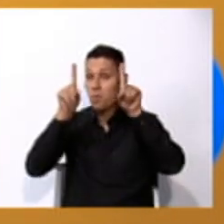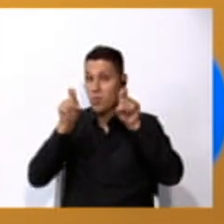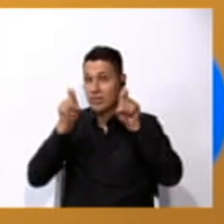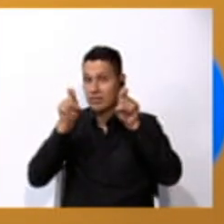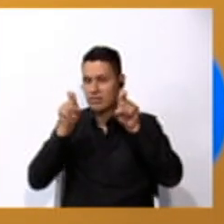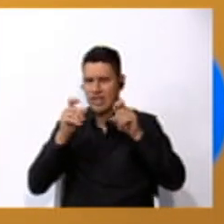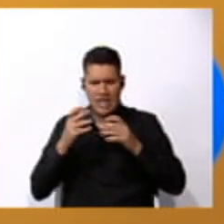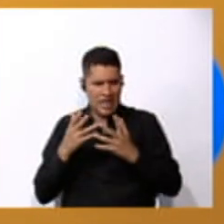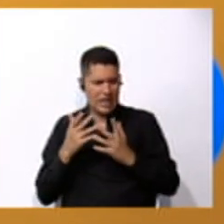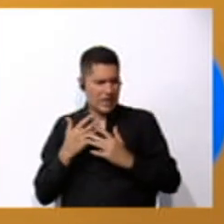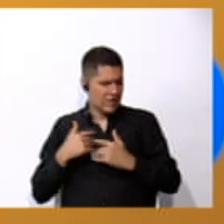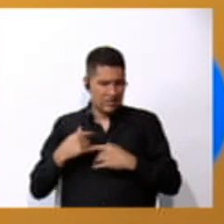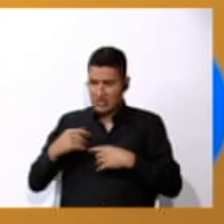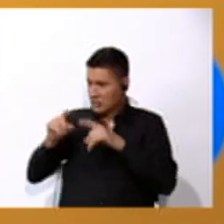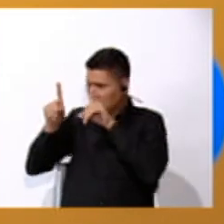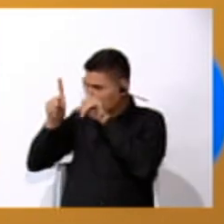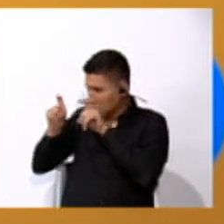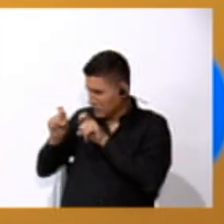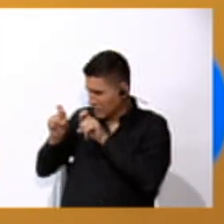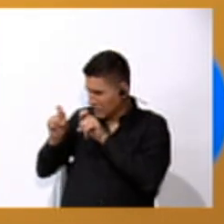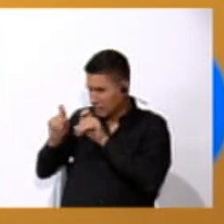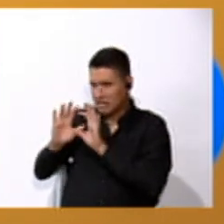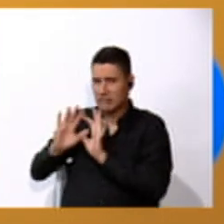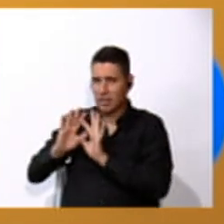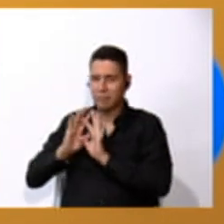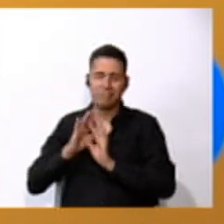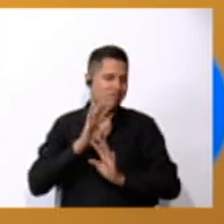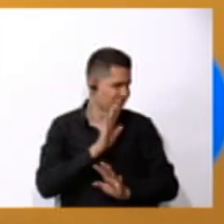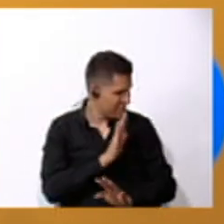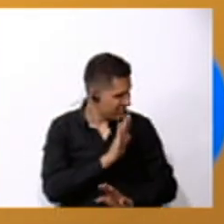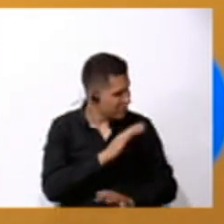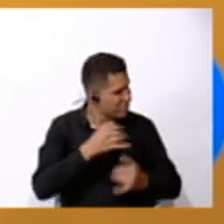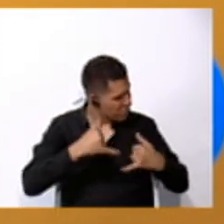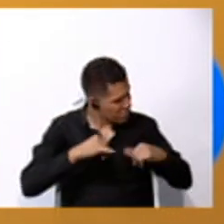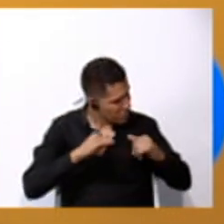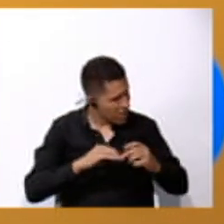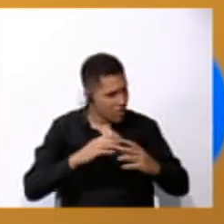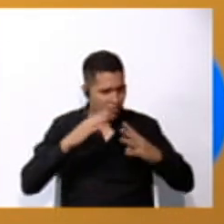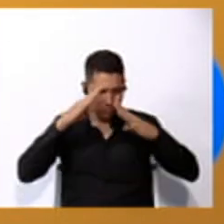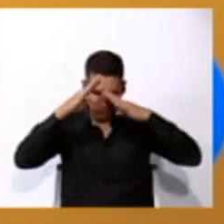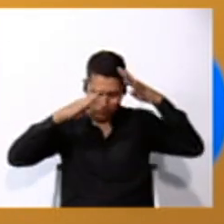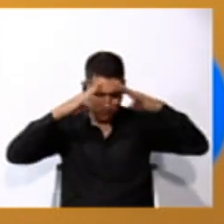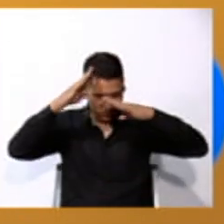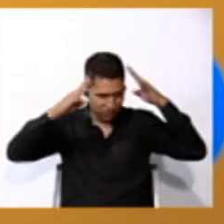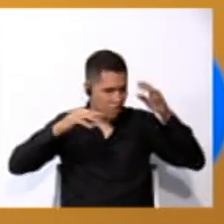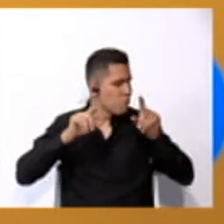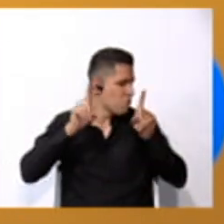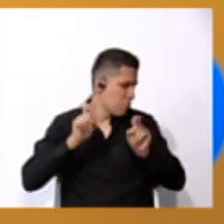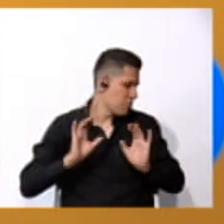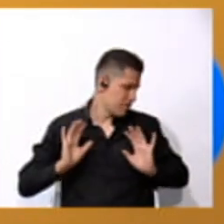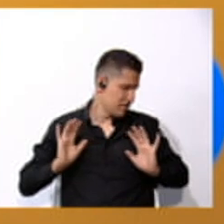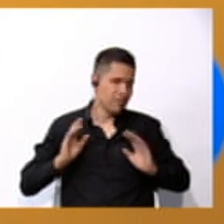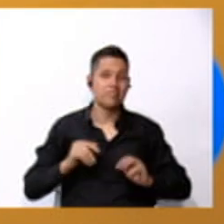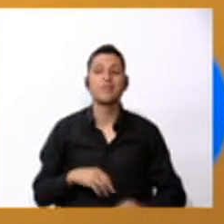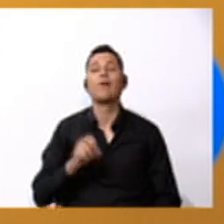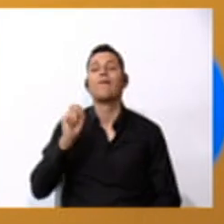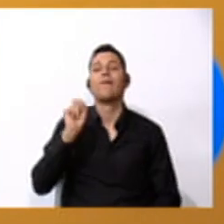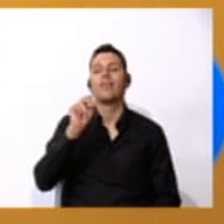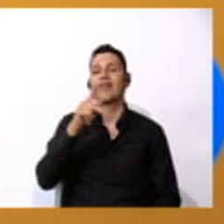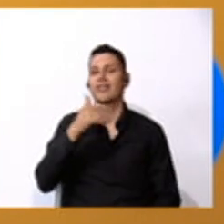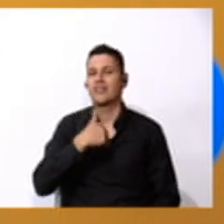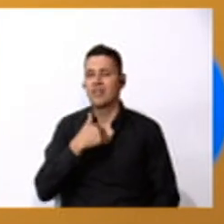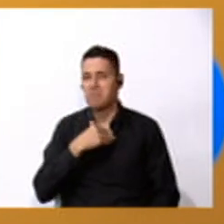teacher. No, don't worry. It's a game, Waldo. It's an imaginary quiz. Okay. We have some